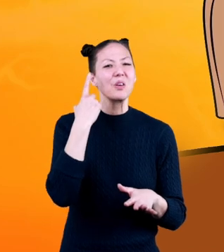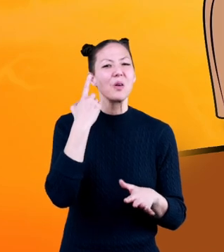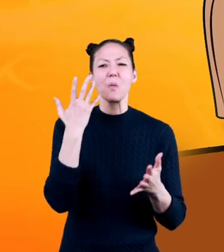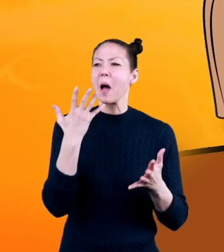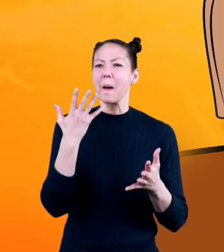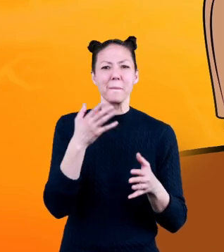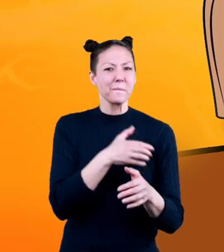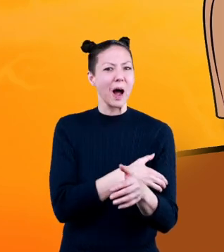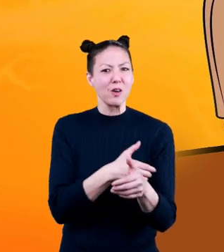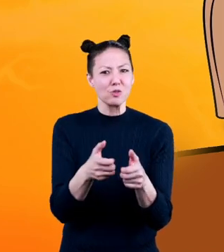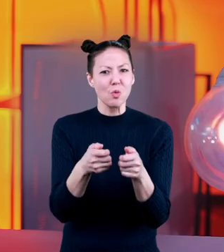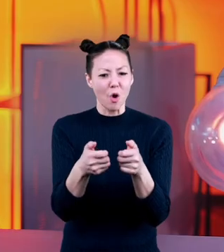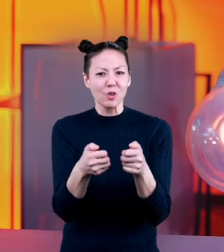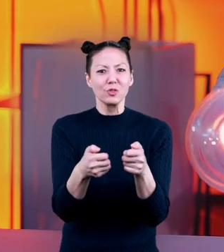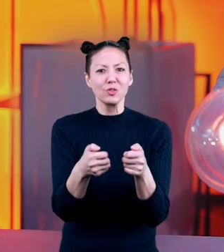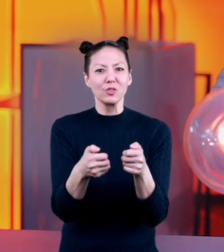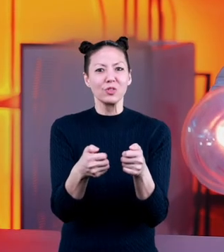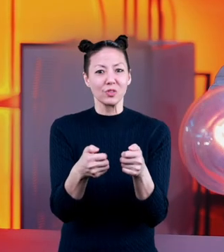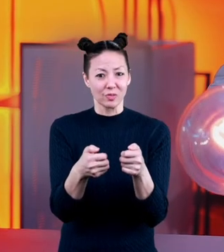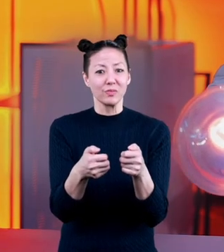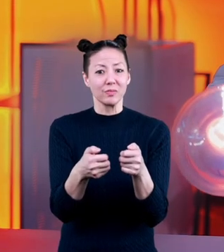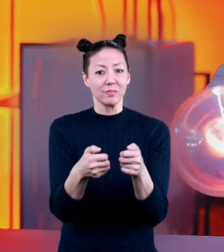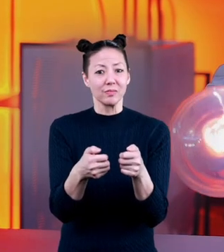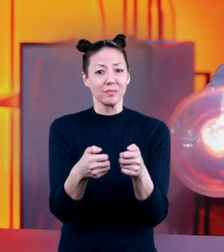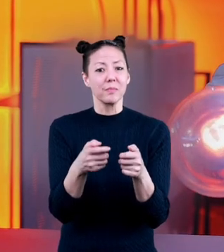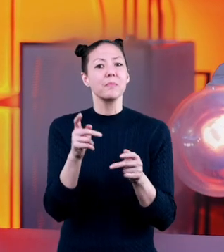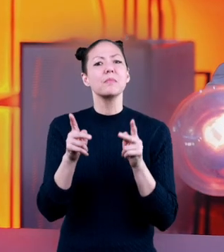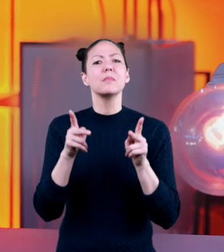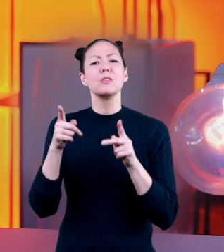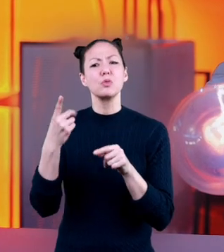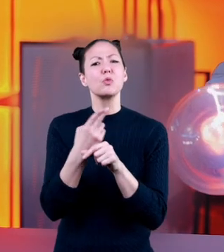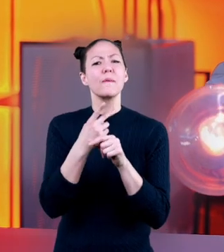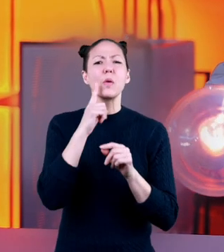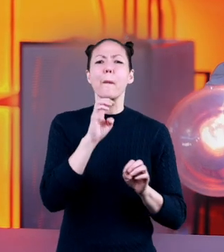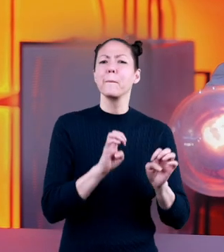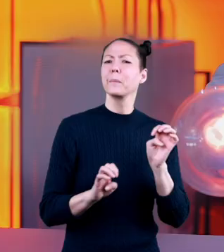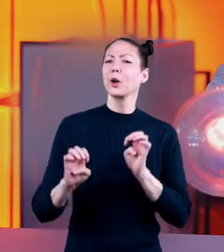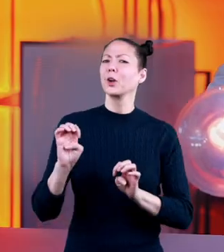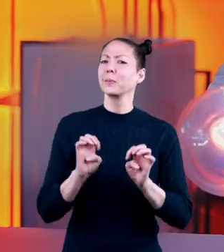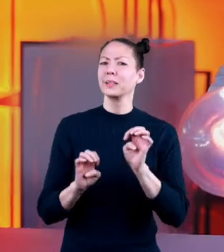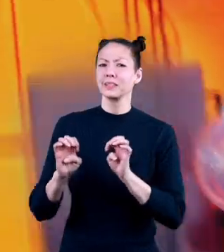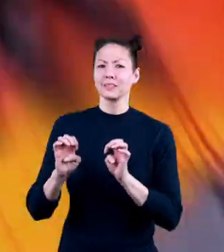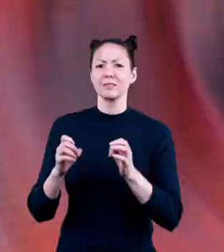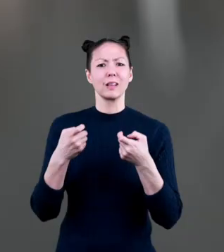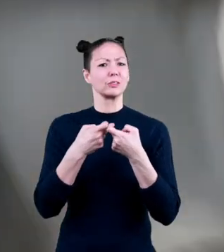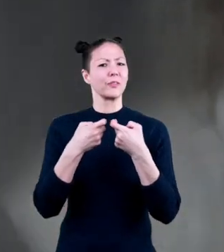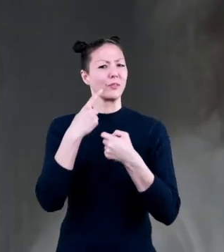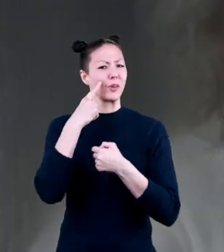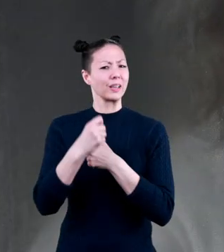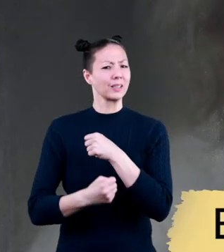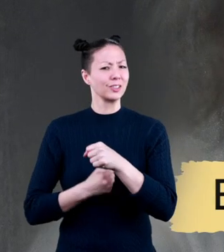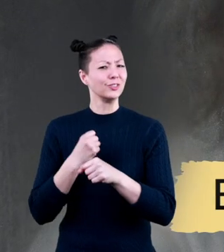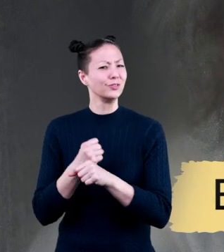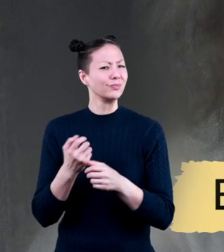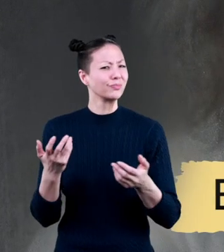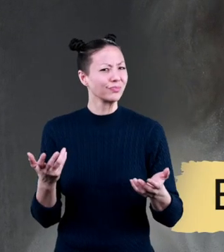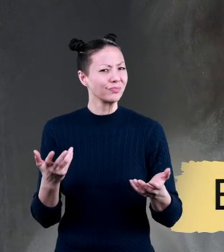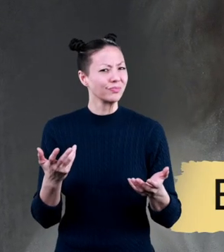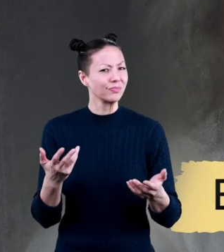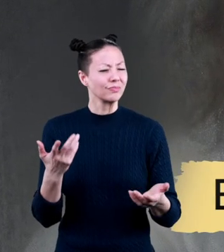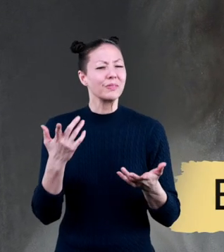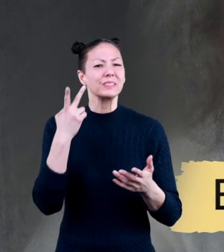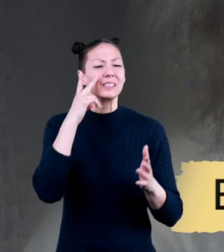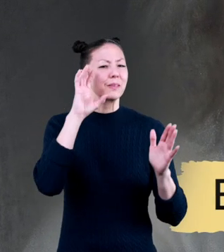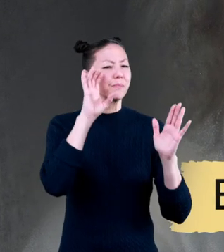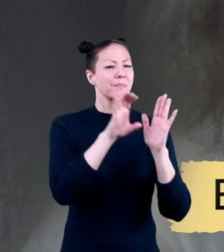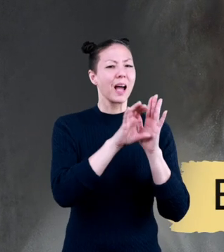controller. People have been doing experiments with electricity for years. You may have seen